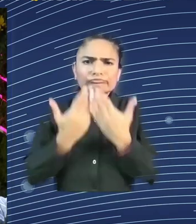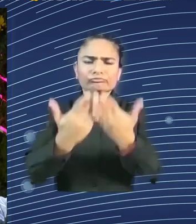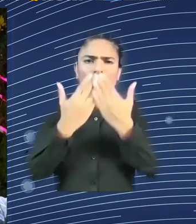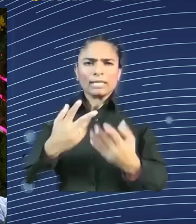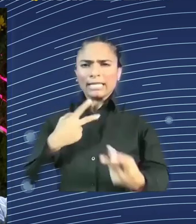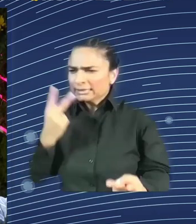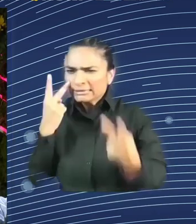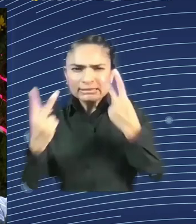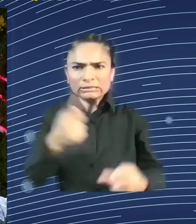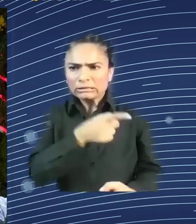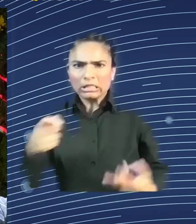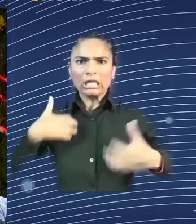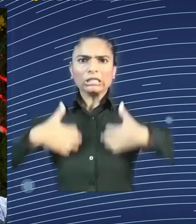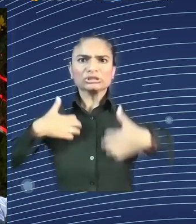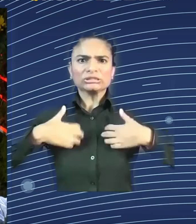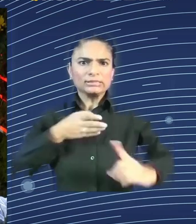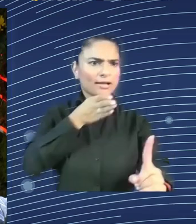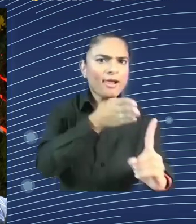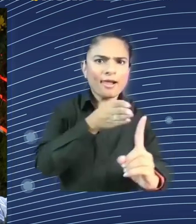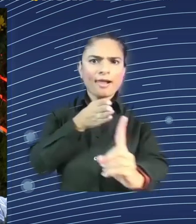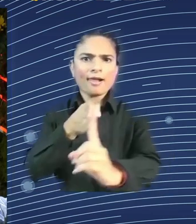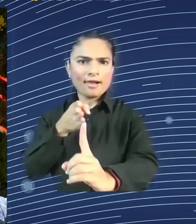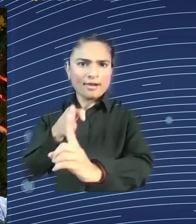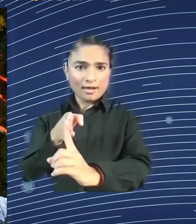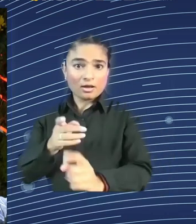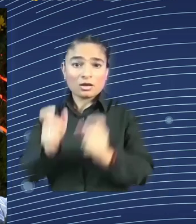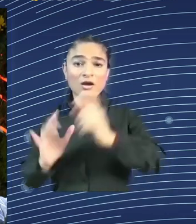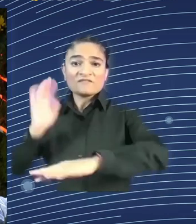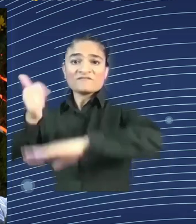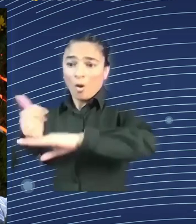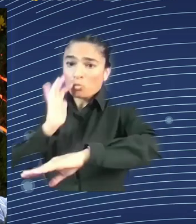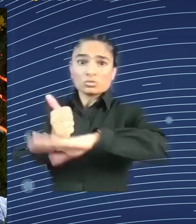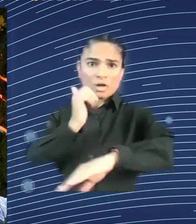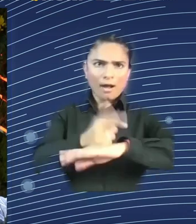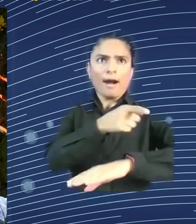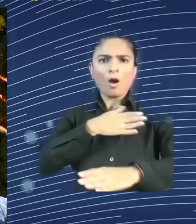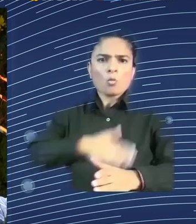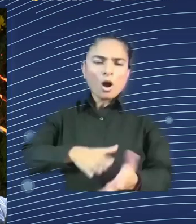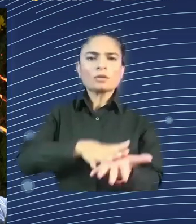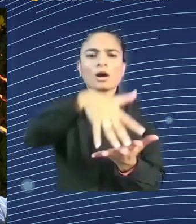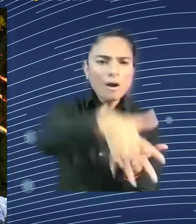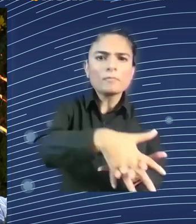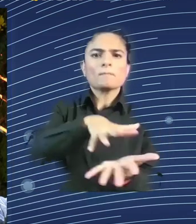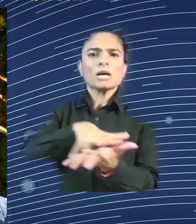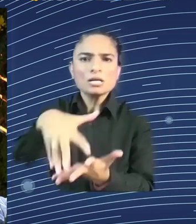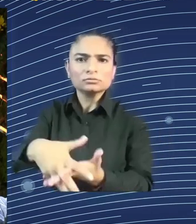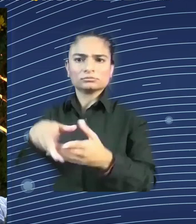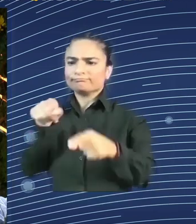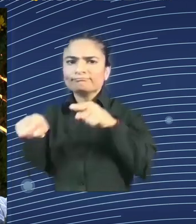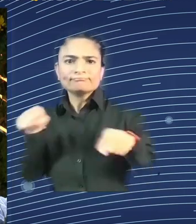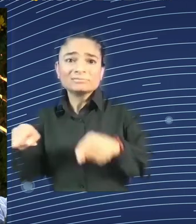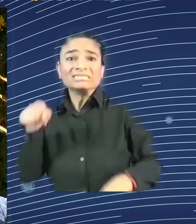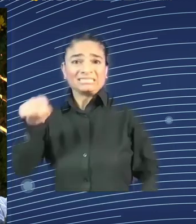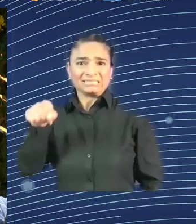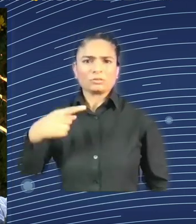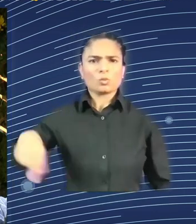since we started this survey five years ago, every year, artificial intelligence was the number one trend. But what